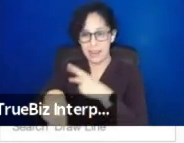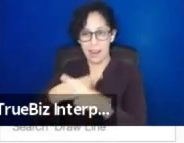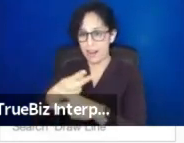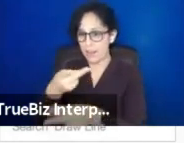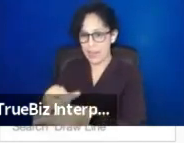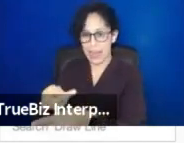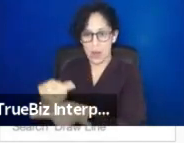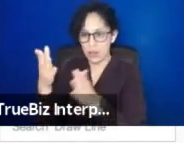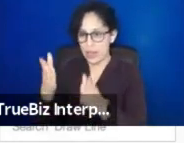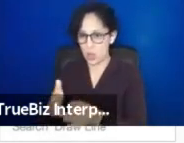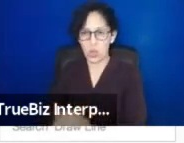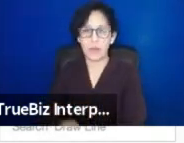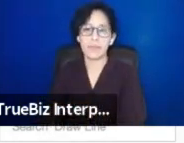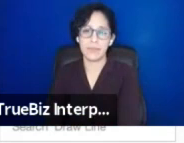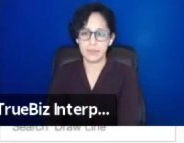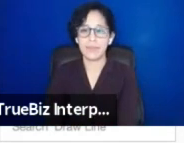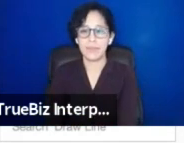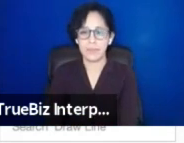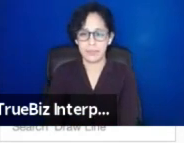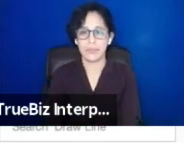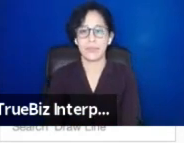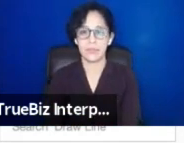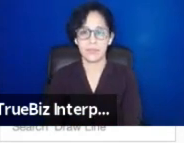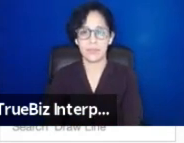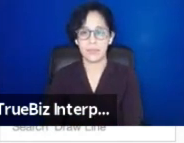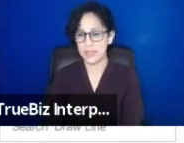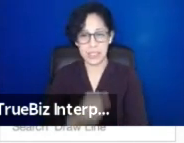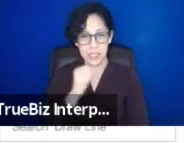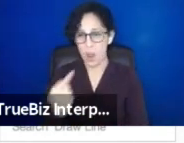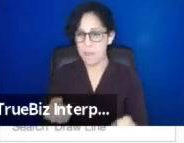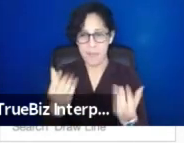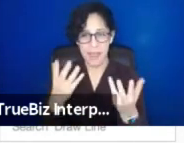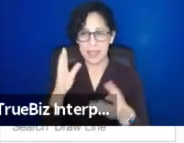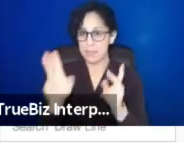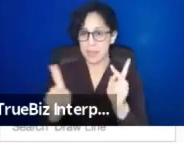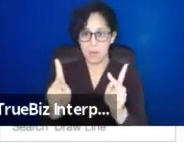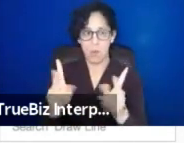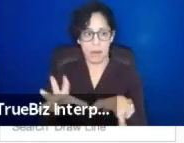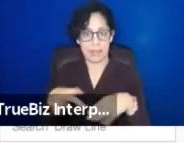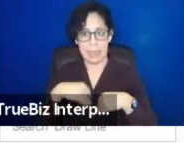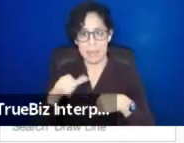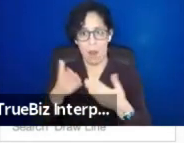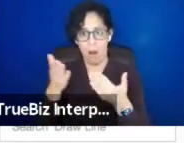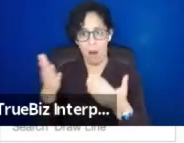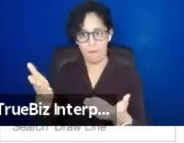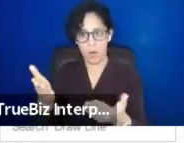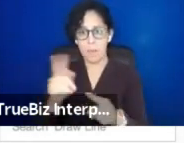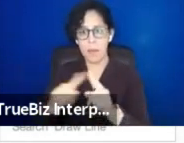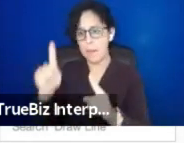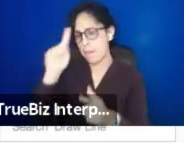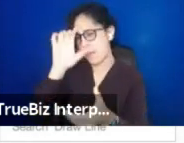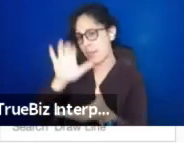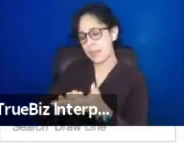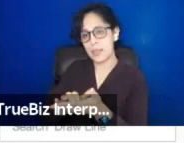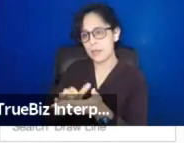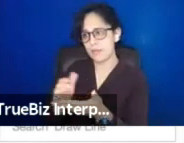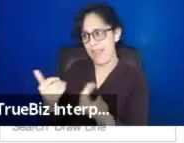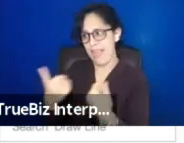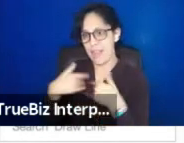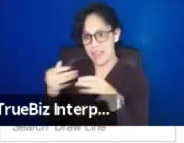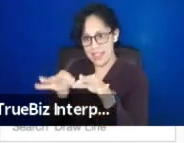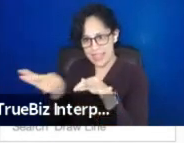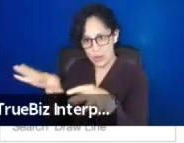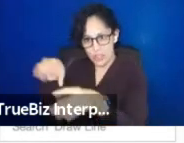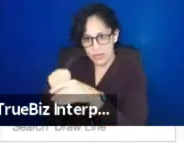Um, so, and there aren't that many people who take us up on that offer, but I think just having that language